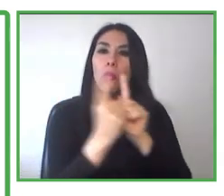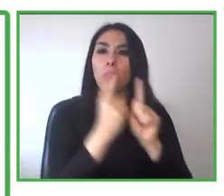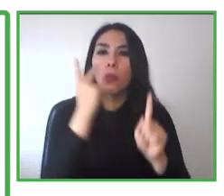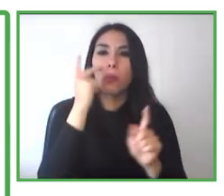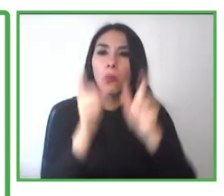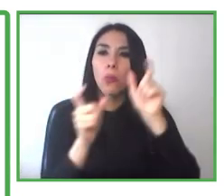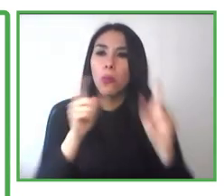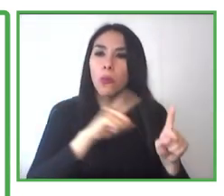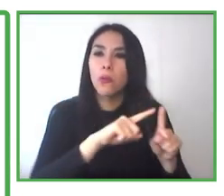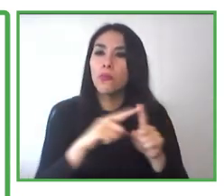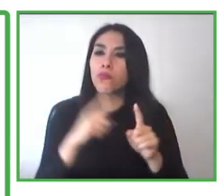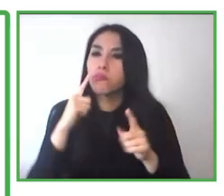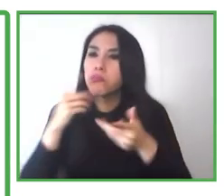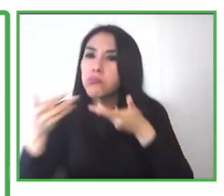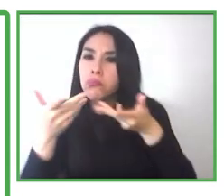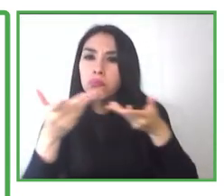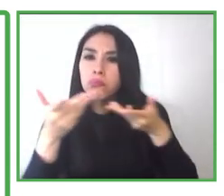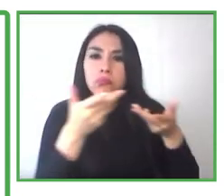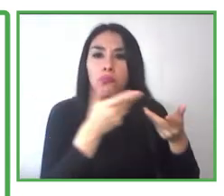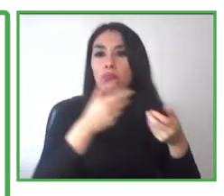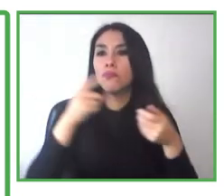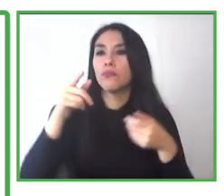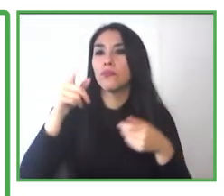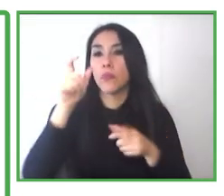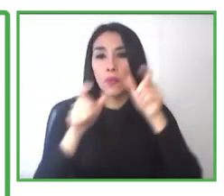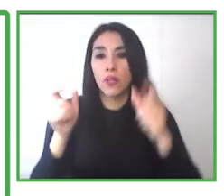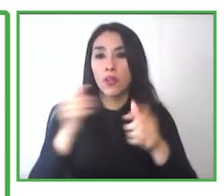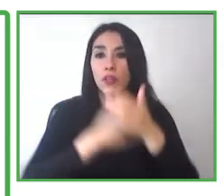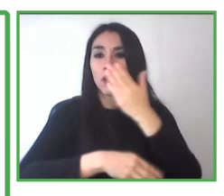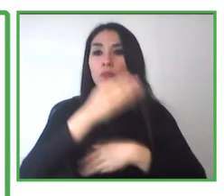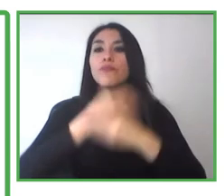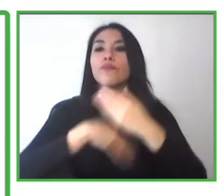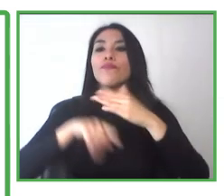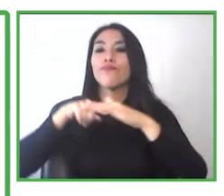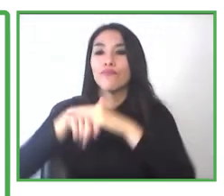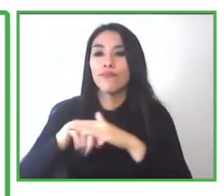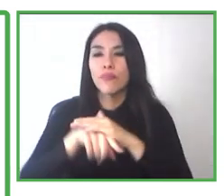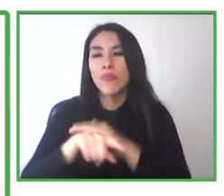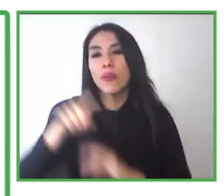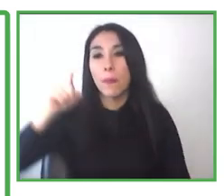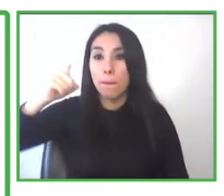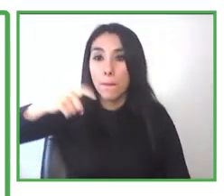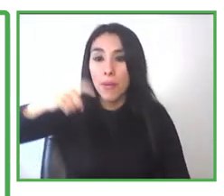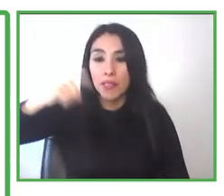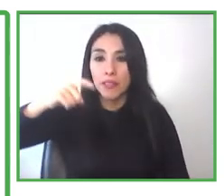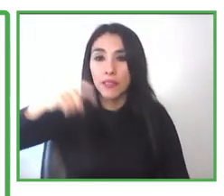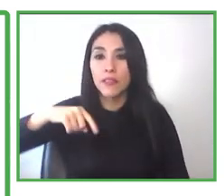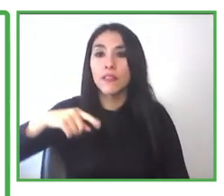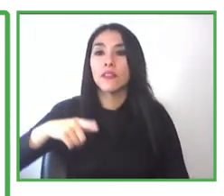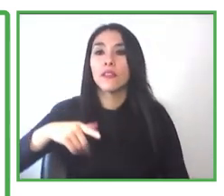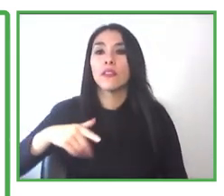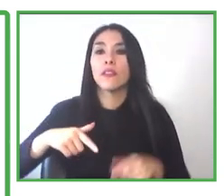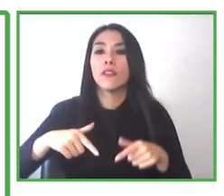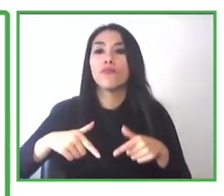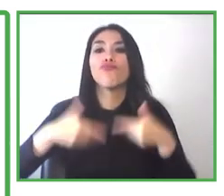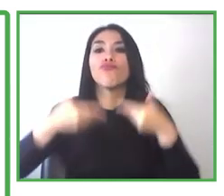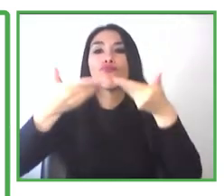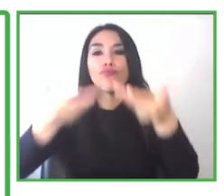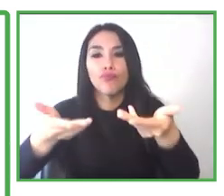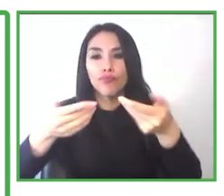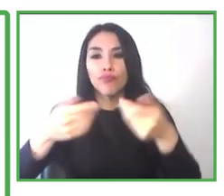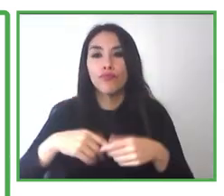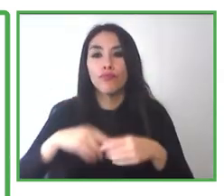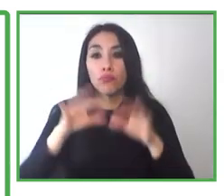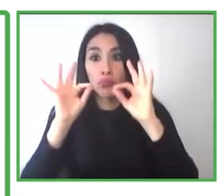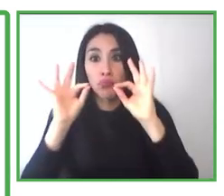do it according to their need. And we try to provide them all the tools that they